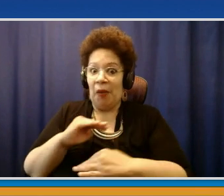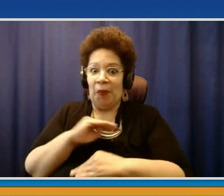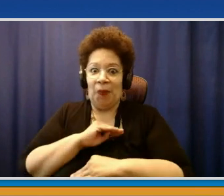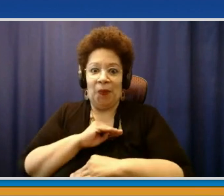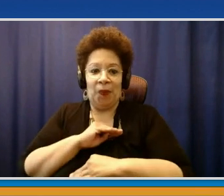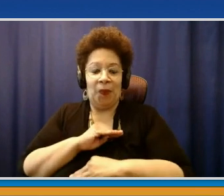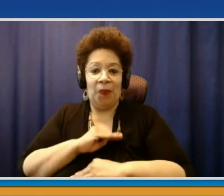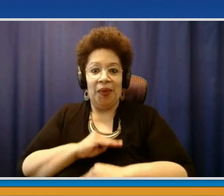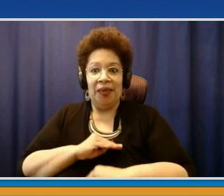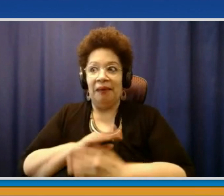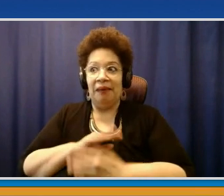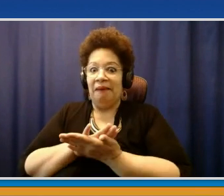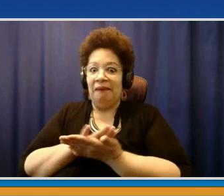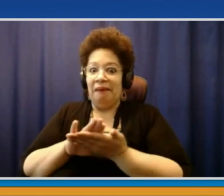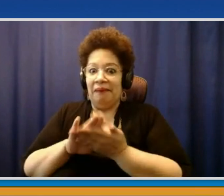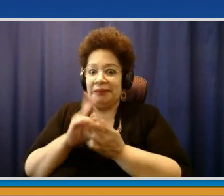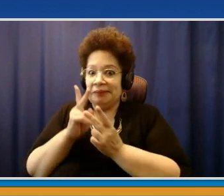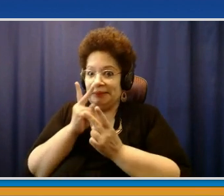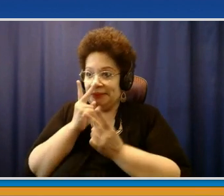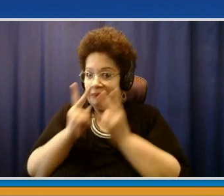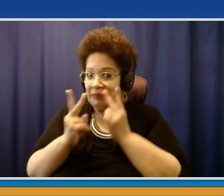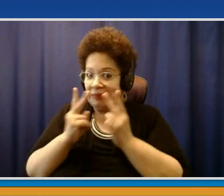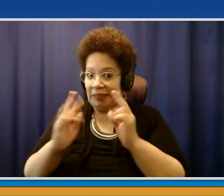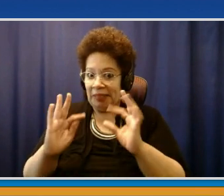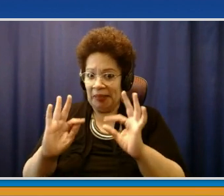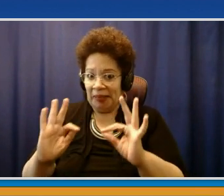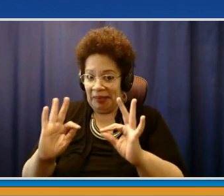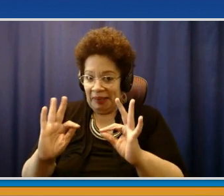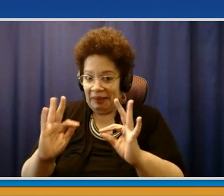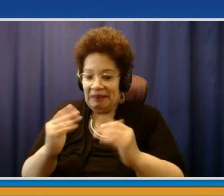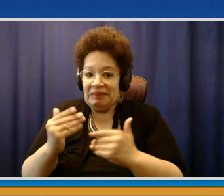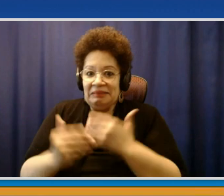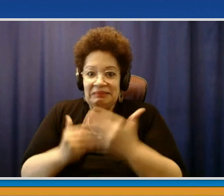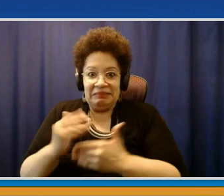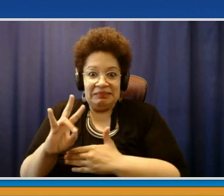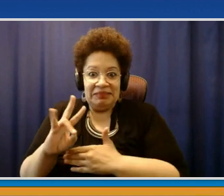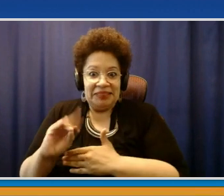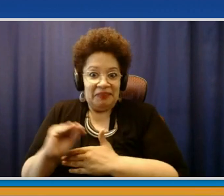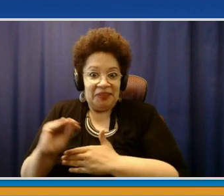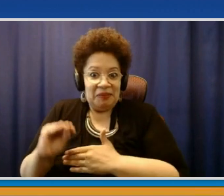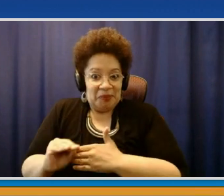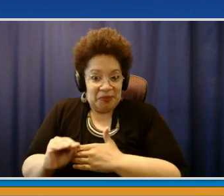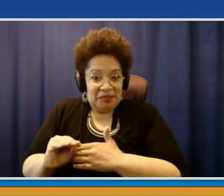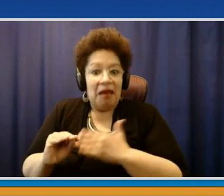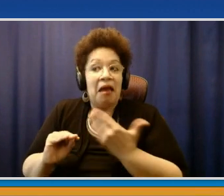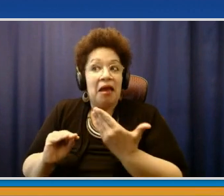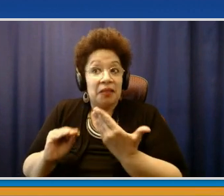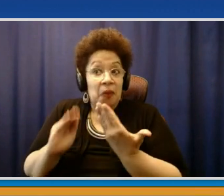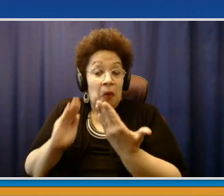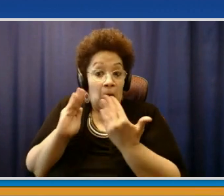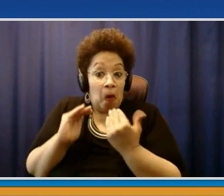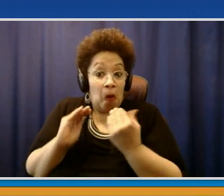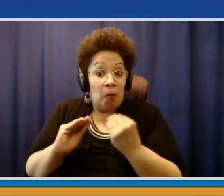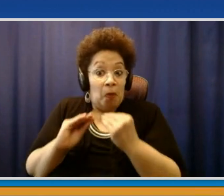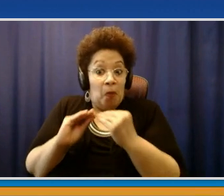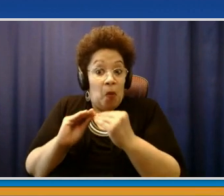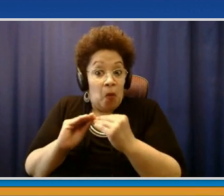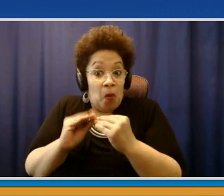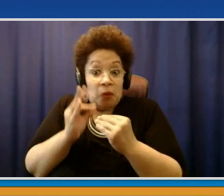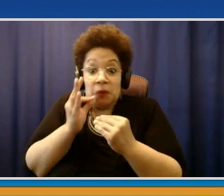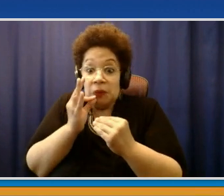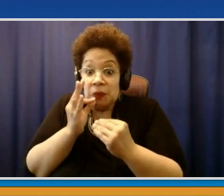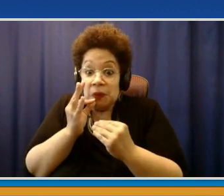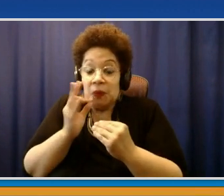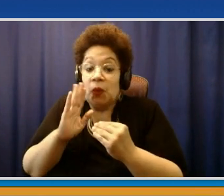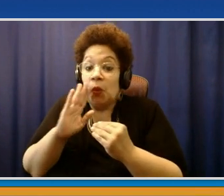has at least one vaccination dose, hopefully the second one in the next few weeks is a very encouraging number. Those numbers are working off the base from the